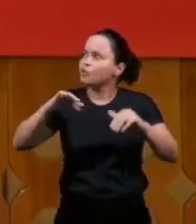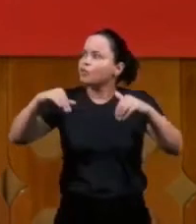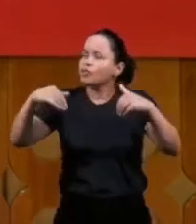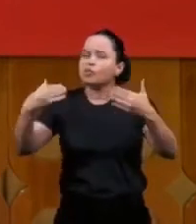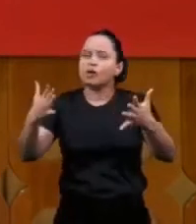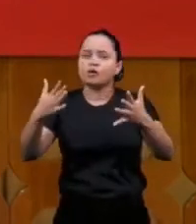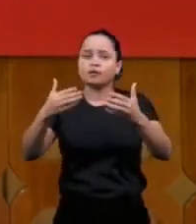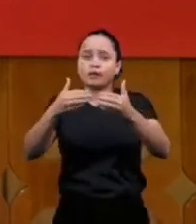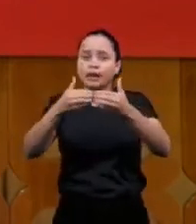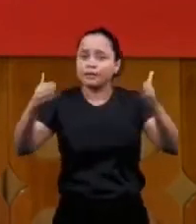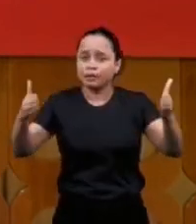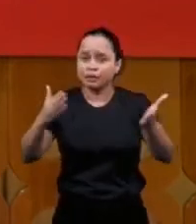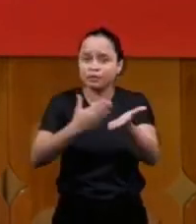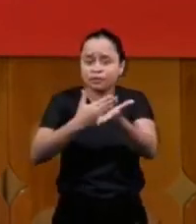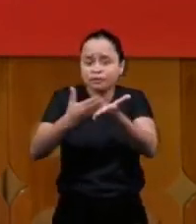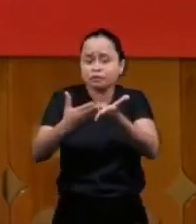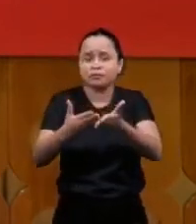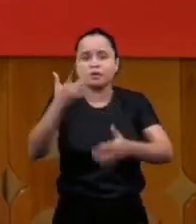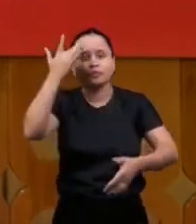consulted who would